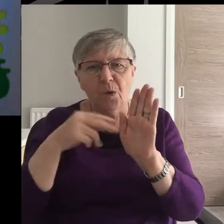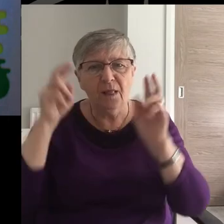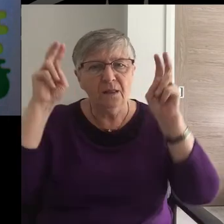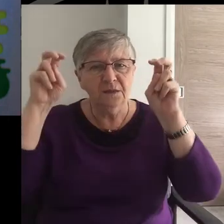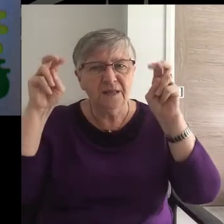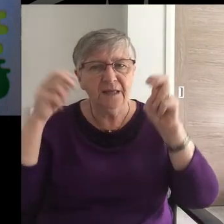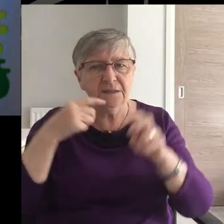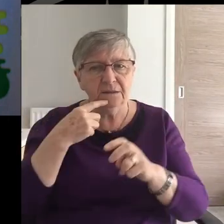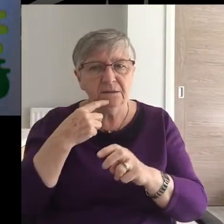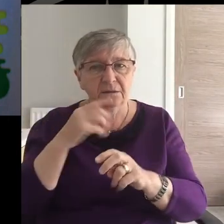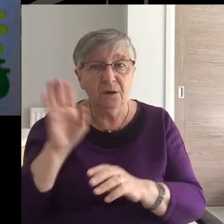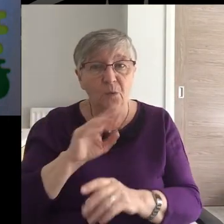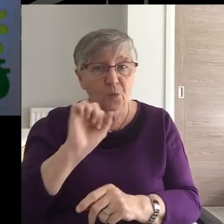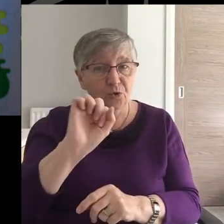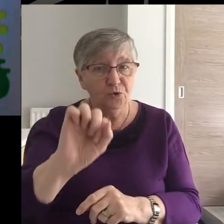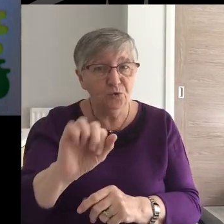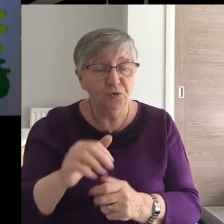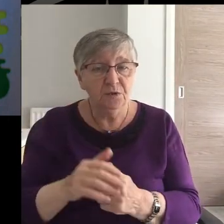What is yours?